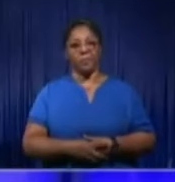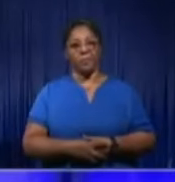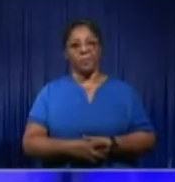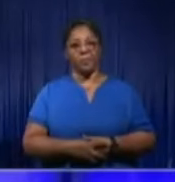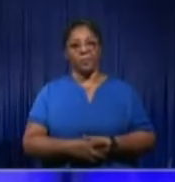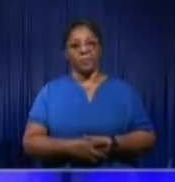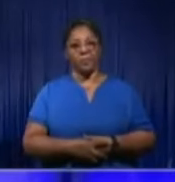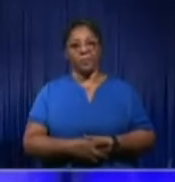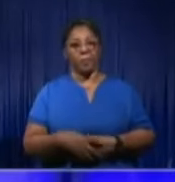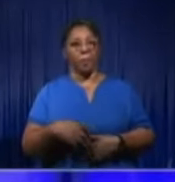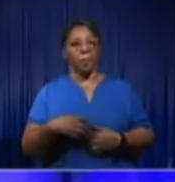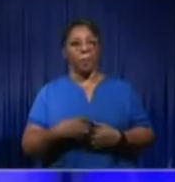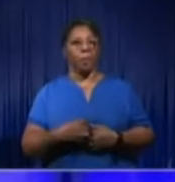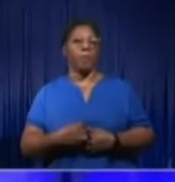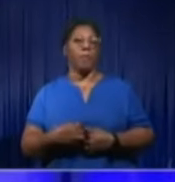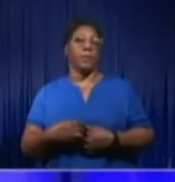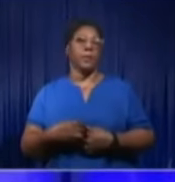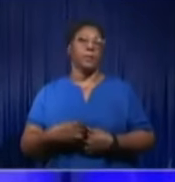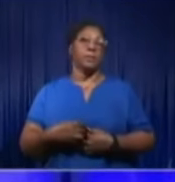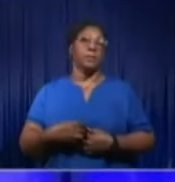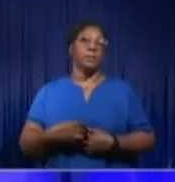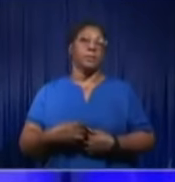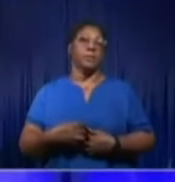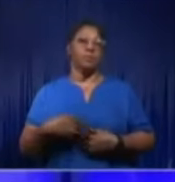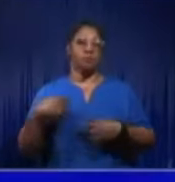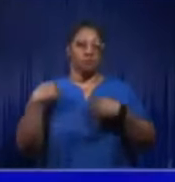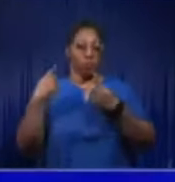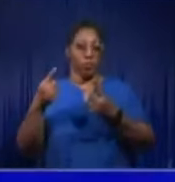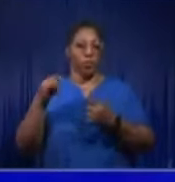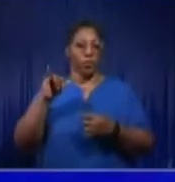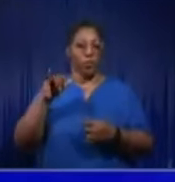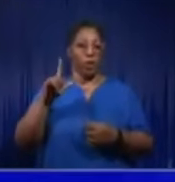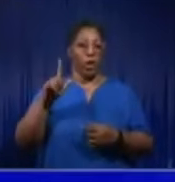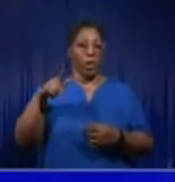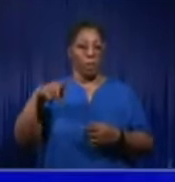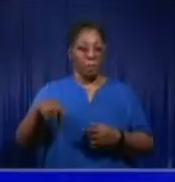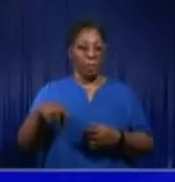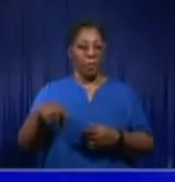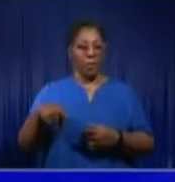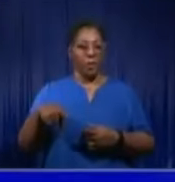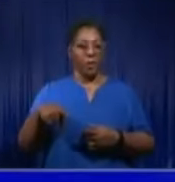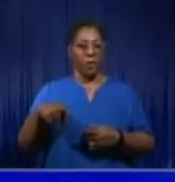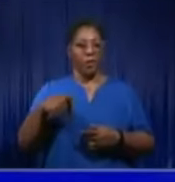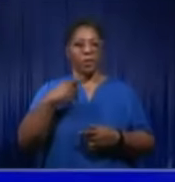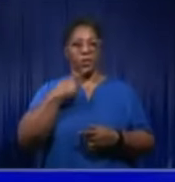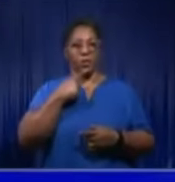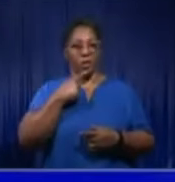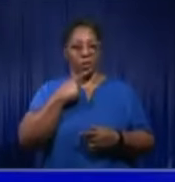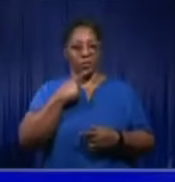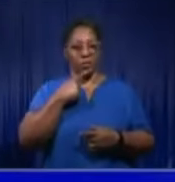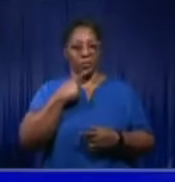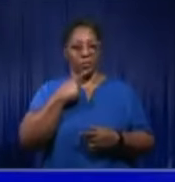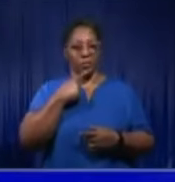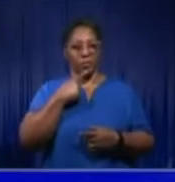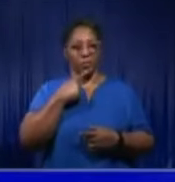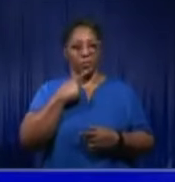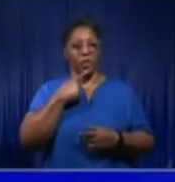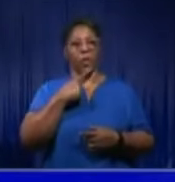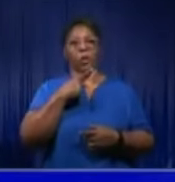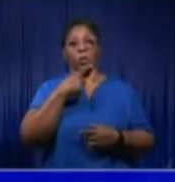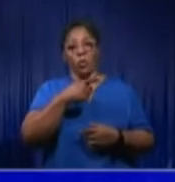Since my colleague went there, I don't intend to make this debate about her, but you start with us.